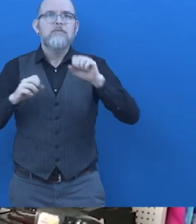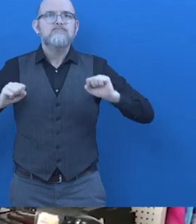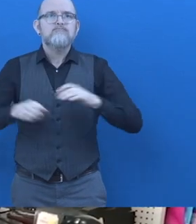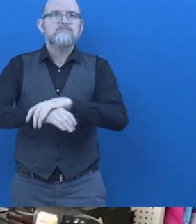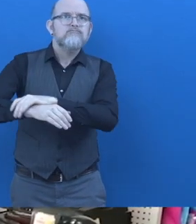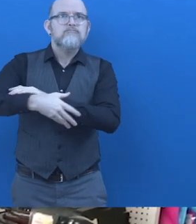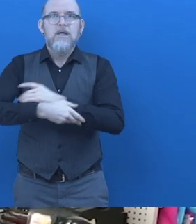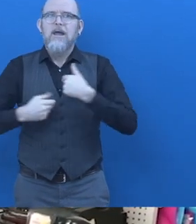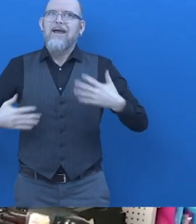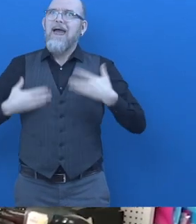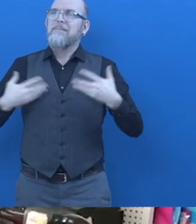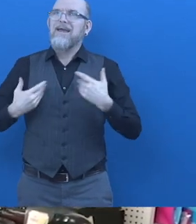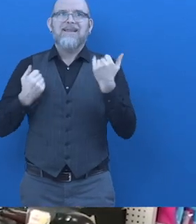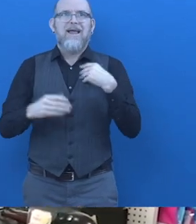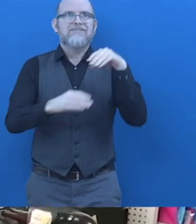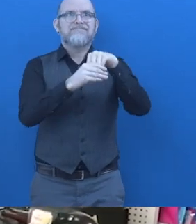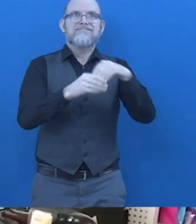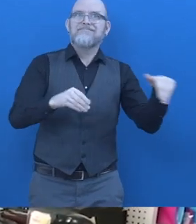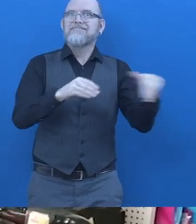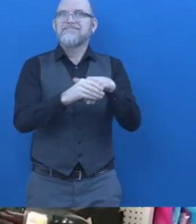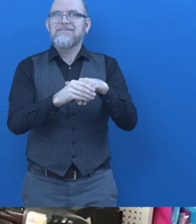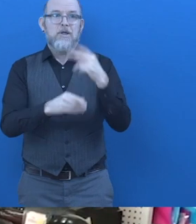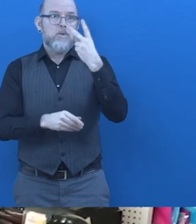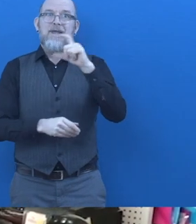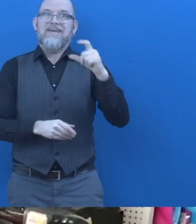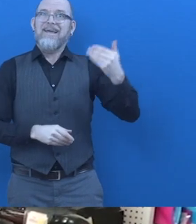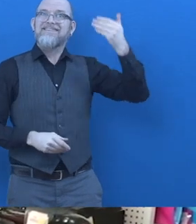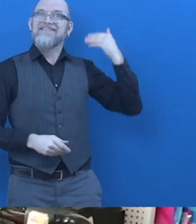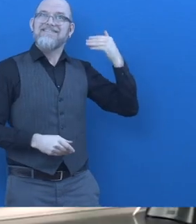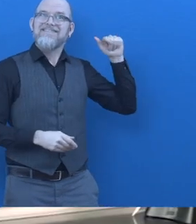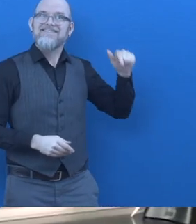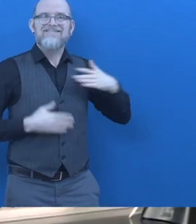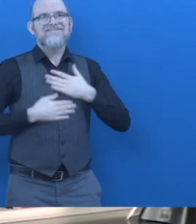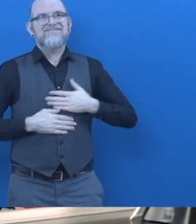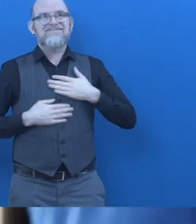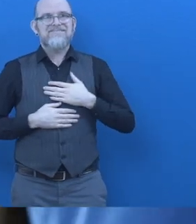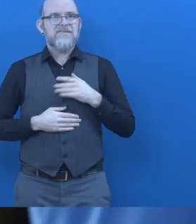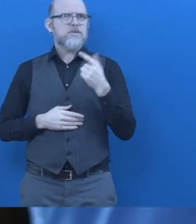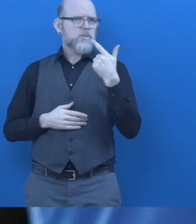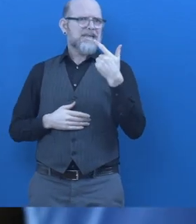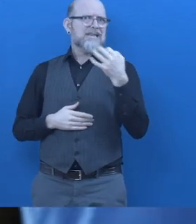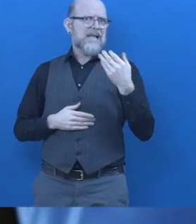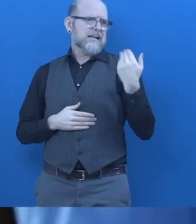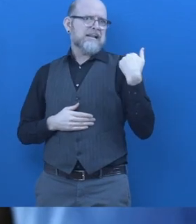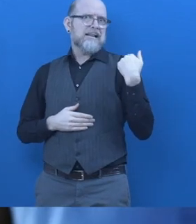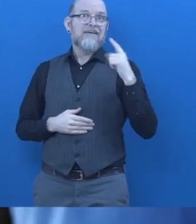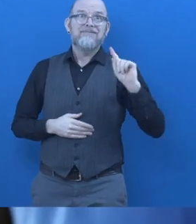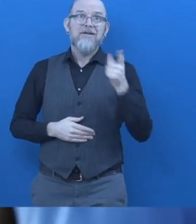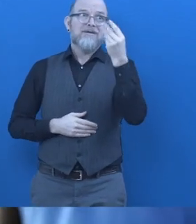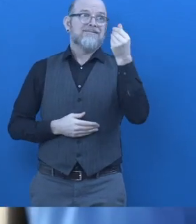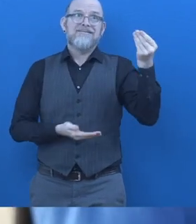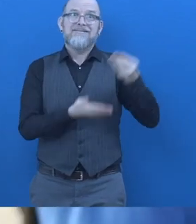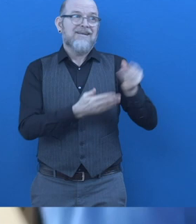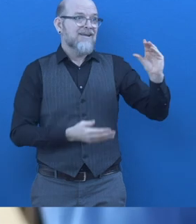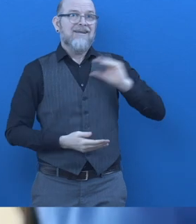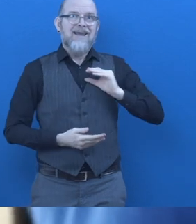other activities and was extremely happy when I began to work. I've been working here for approximately two weeks. Two